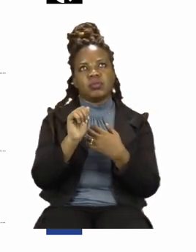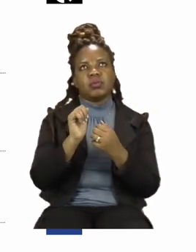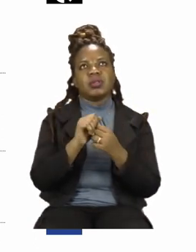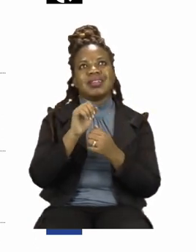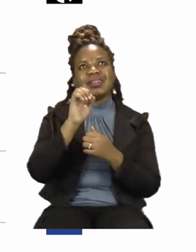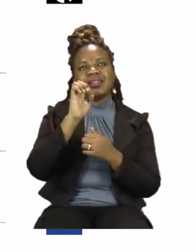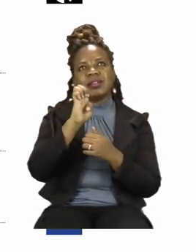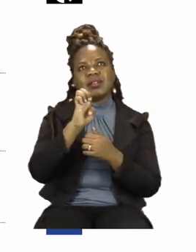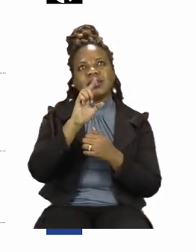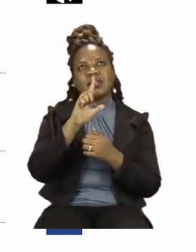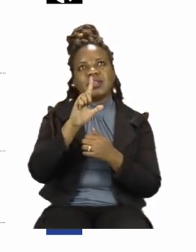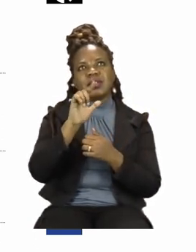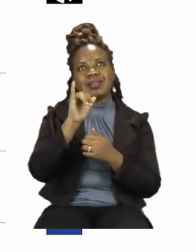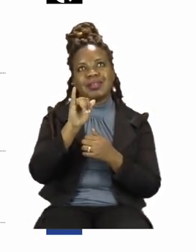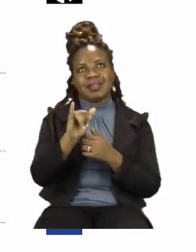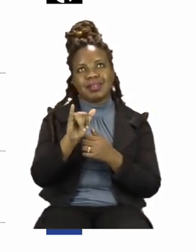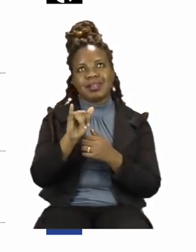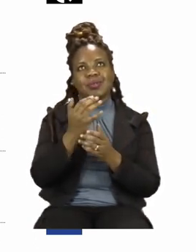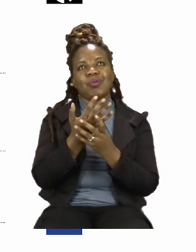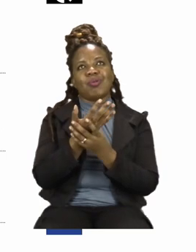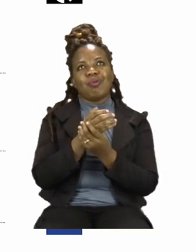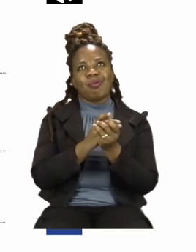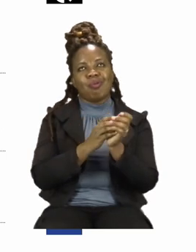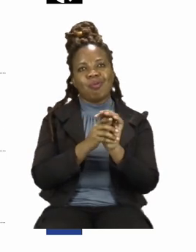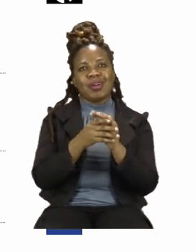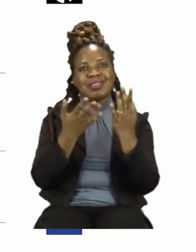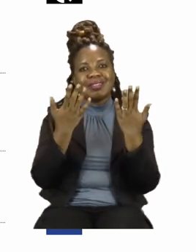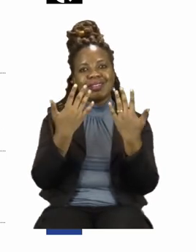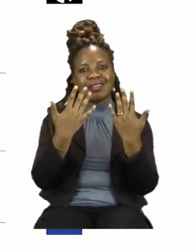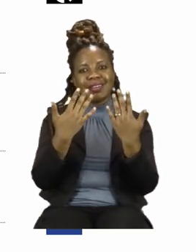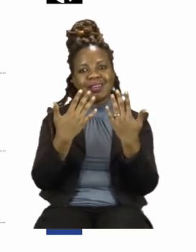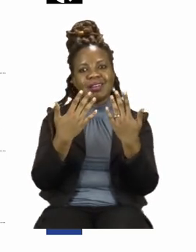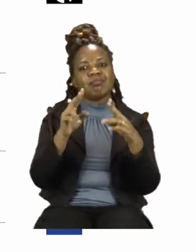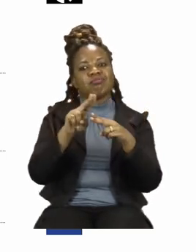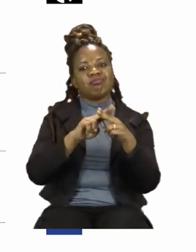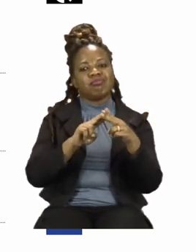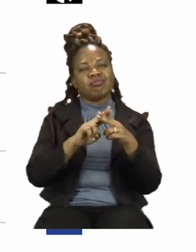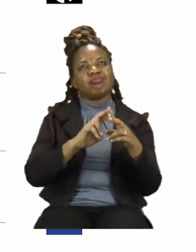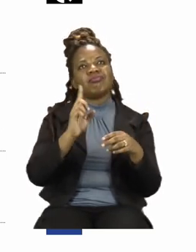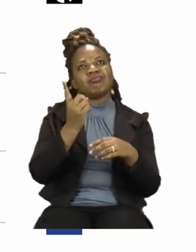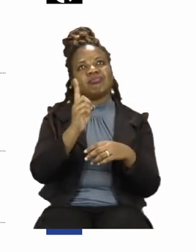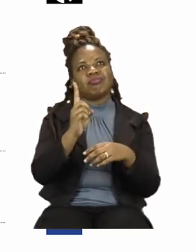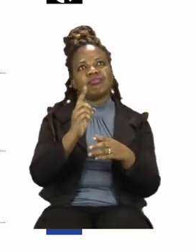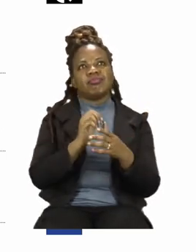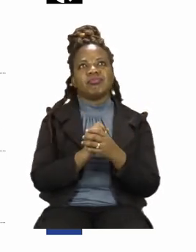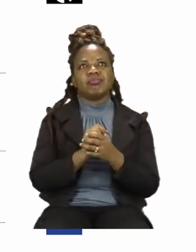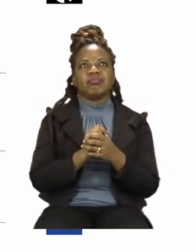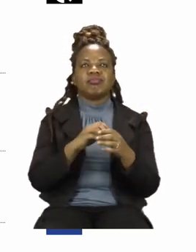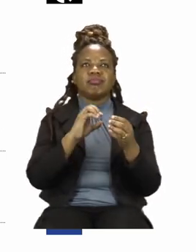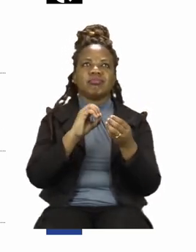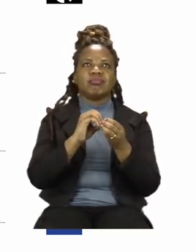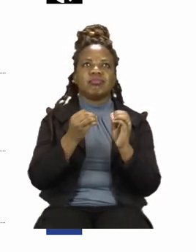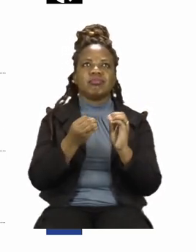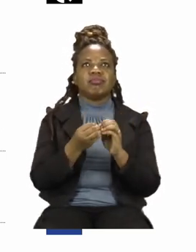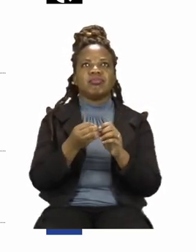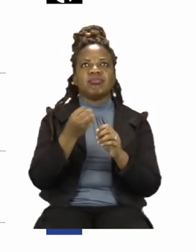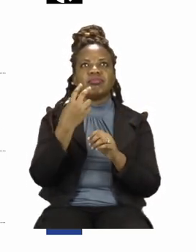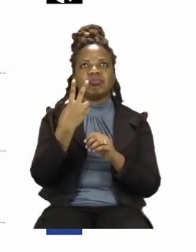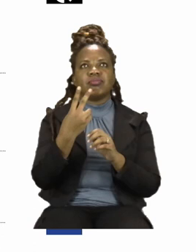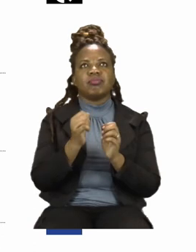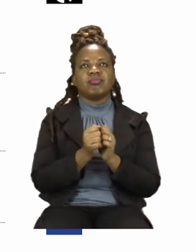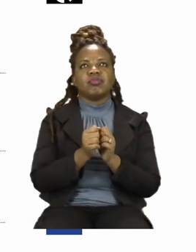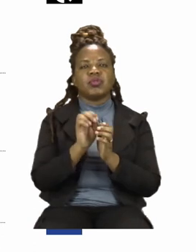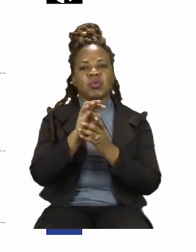hands? Number two says, how long does she wash her